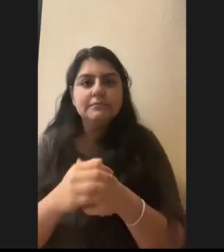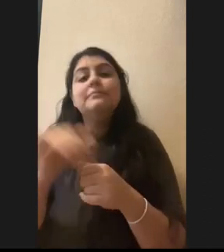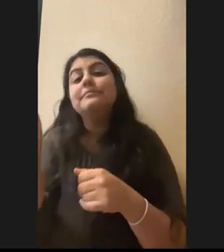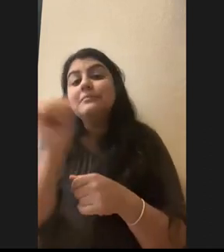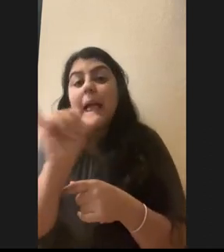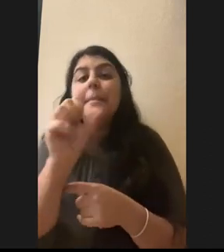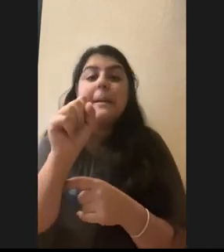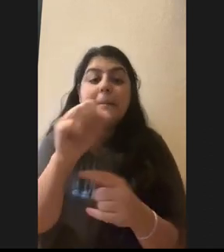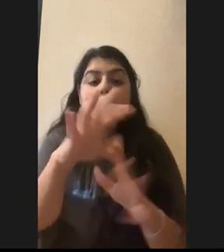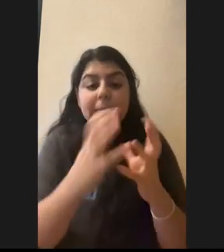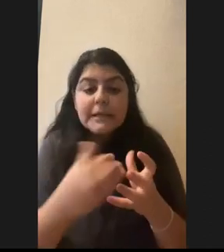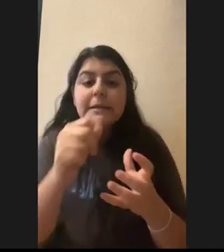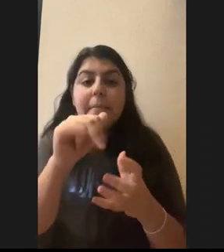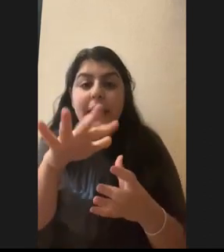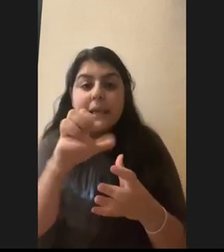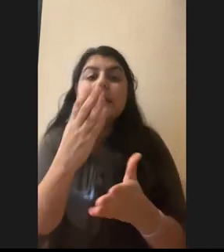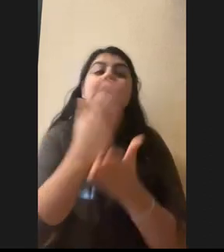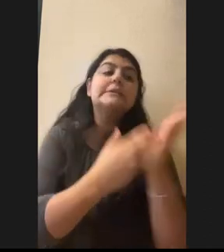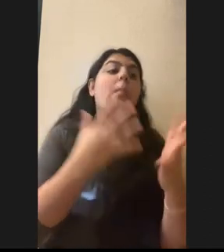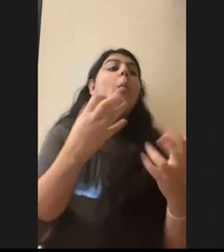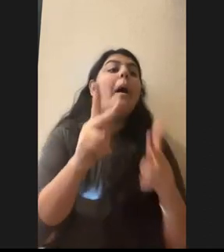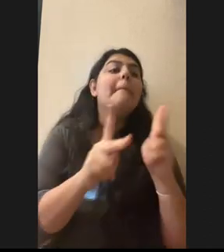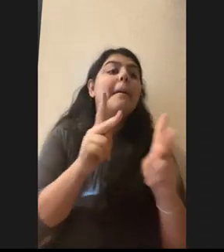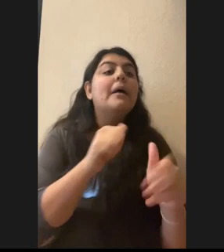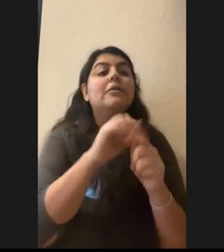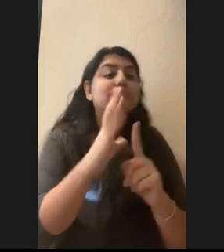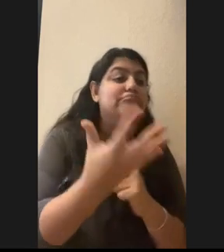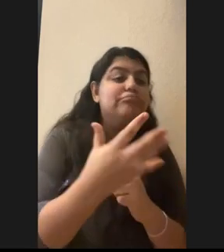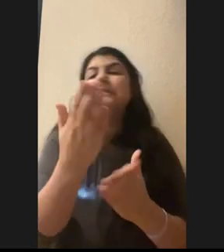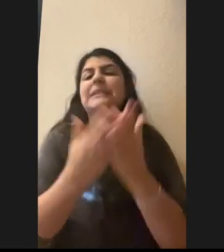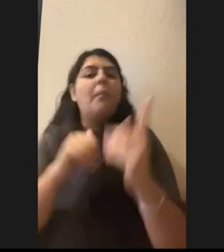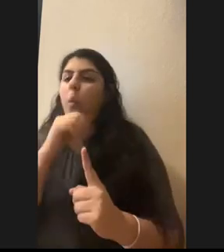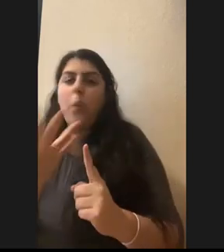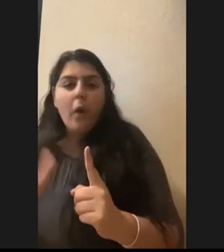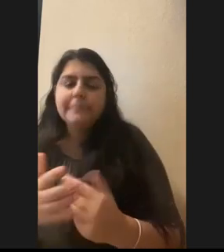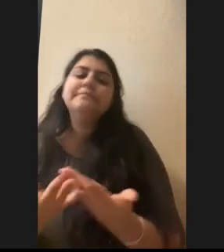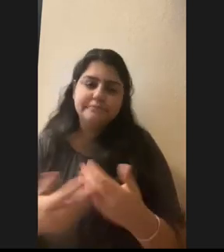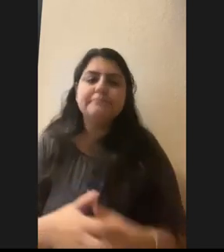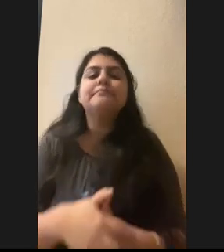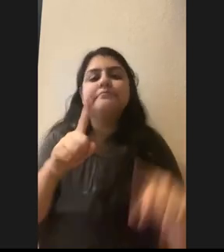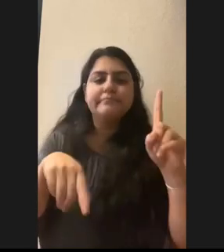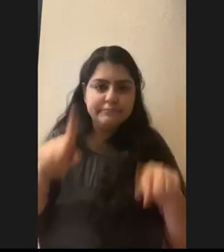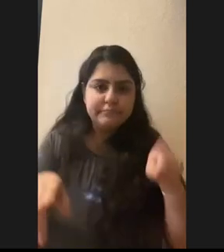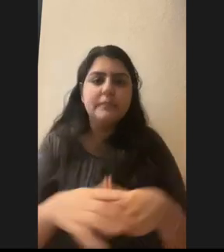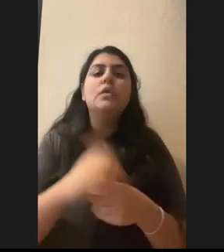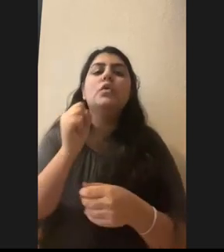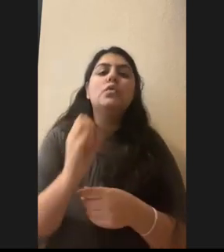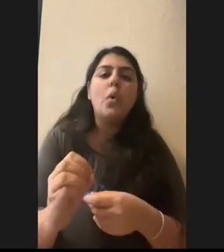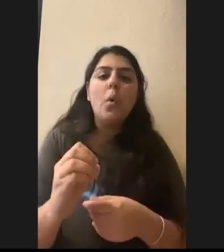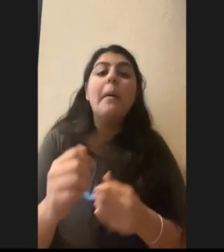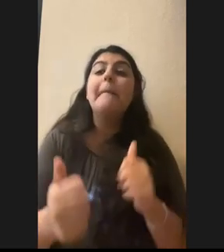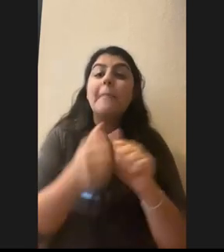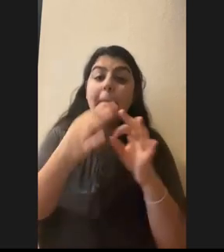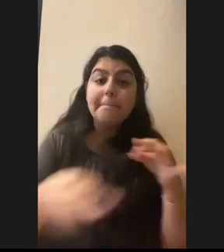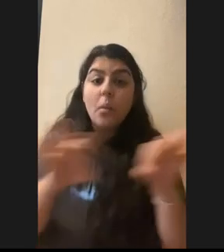some of them don't want to be around people and some do. Um, the main thing is, uh, we want to preserve as much